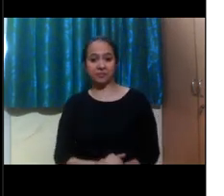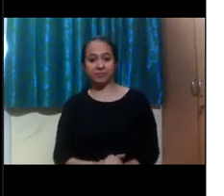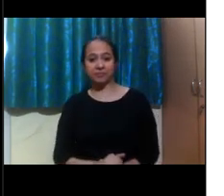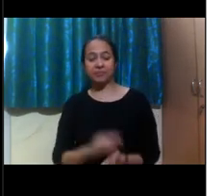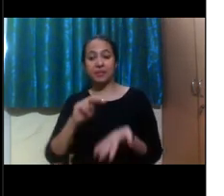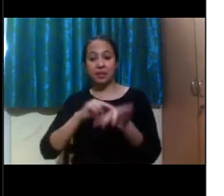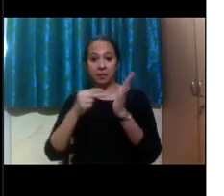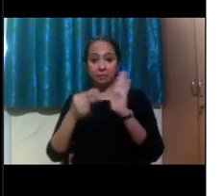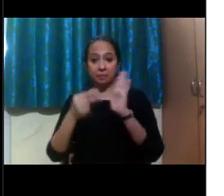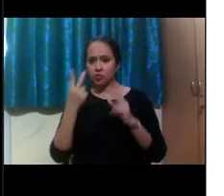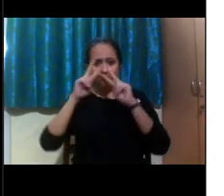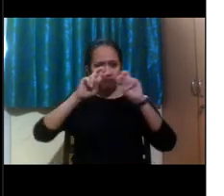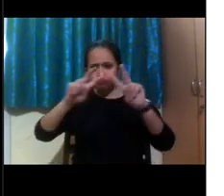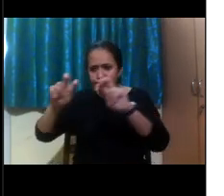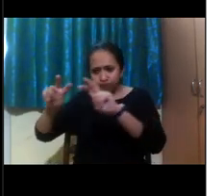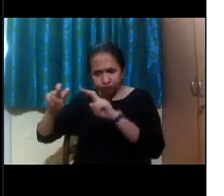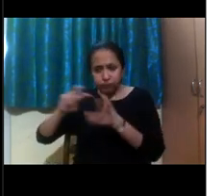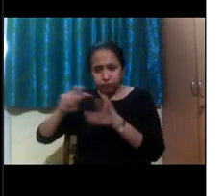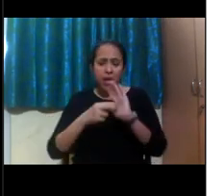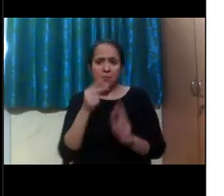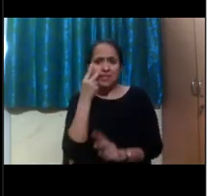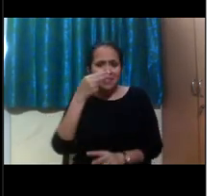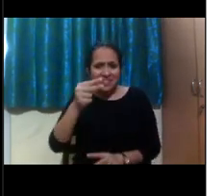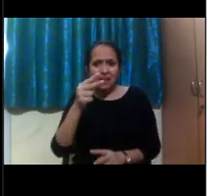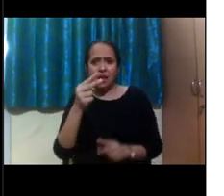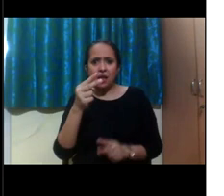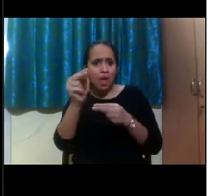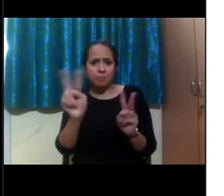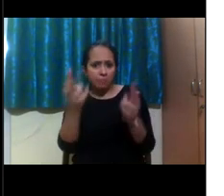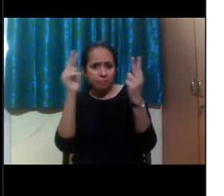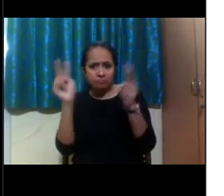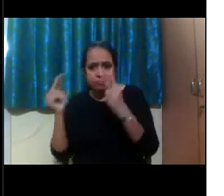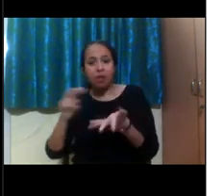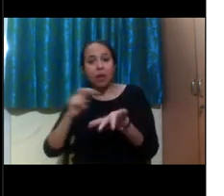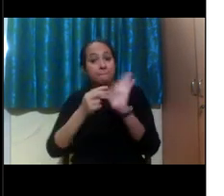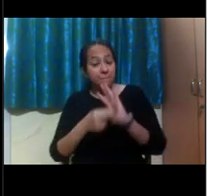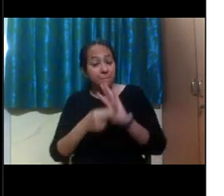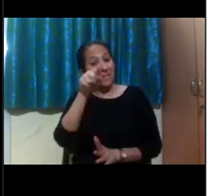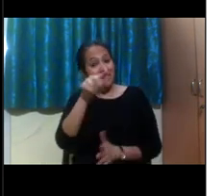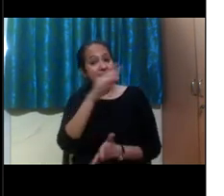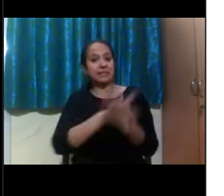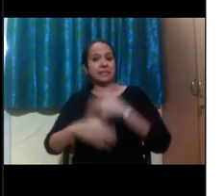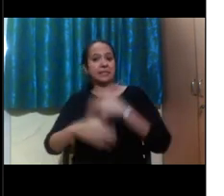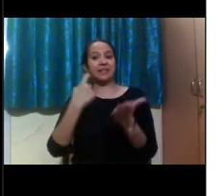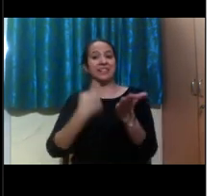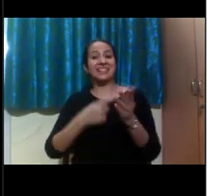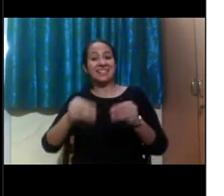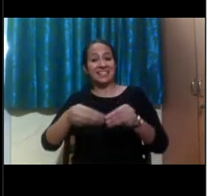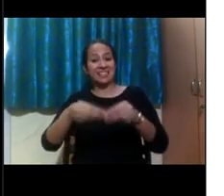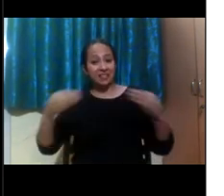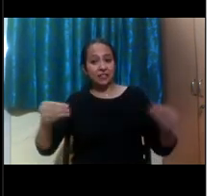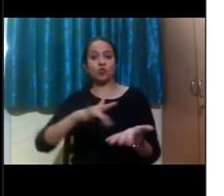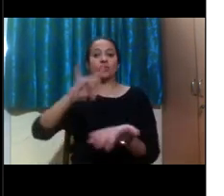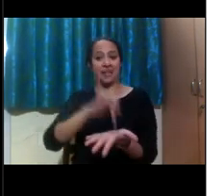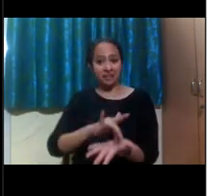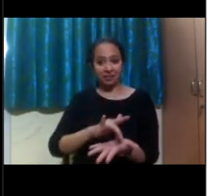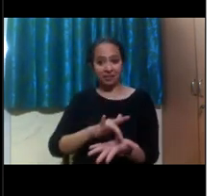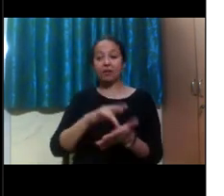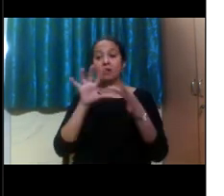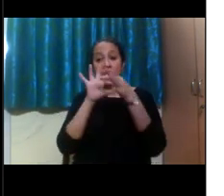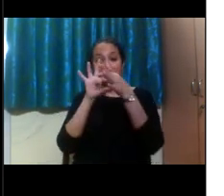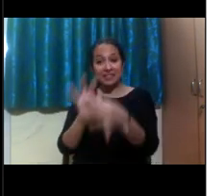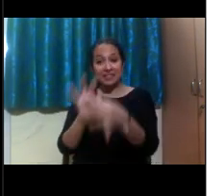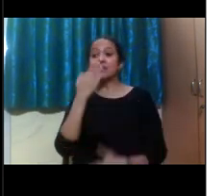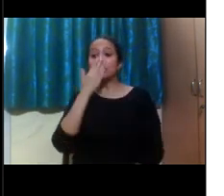doing those searches, realize you might see some different names. But then also make sure you're connecting to the office that works with student accommodations.